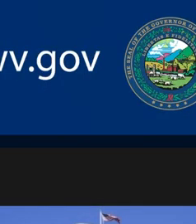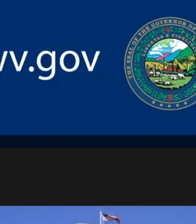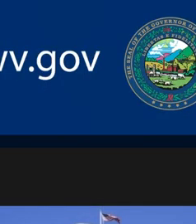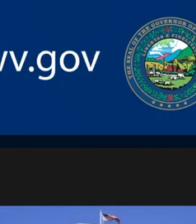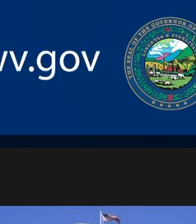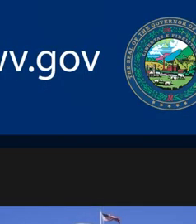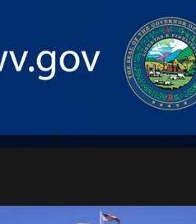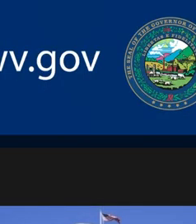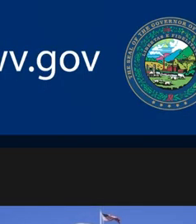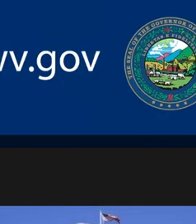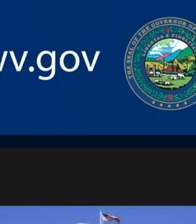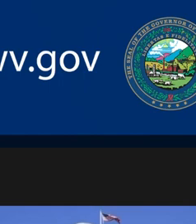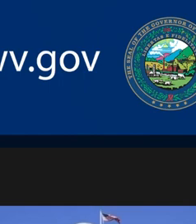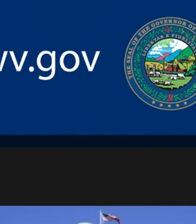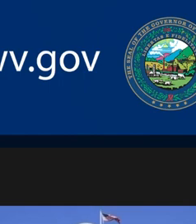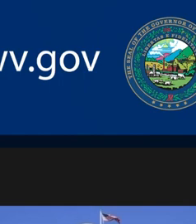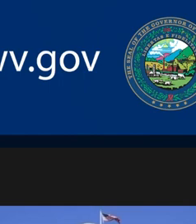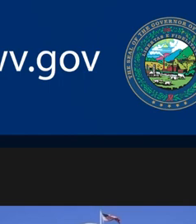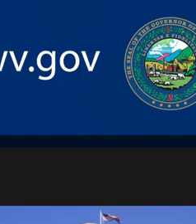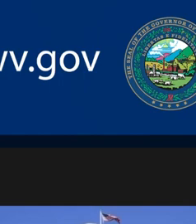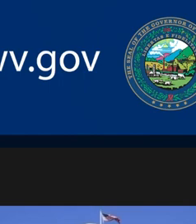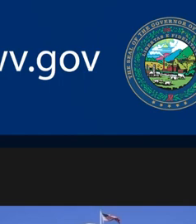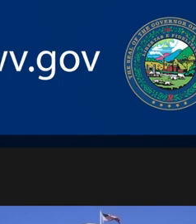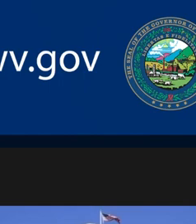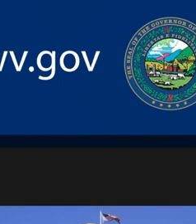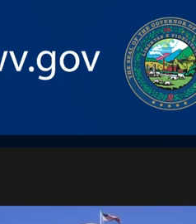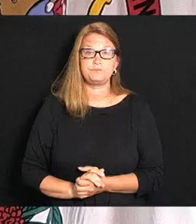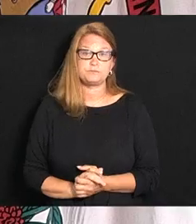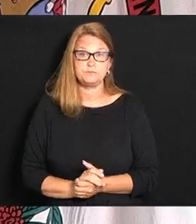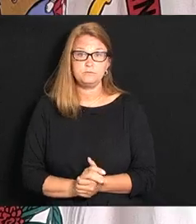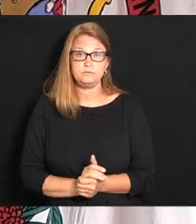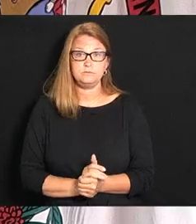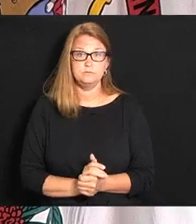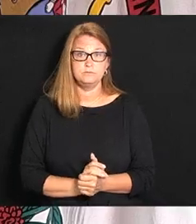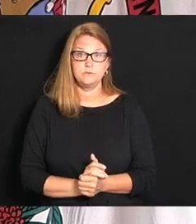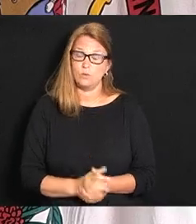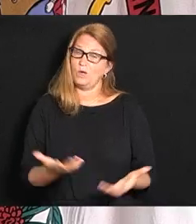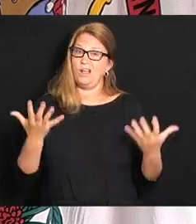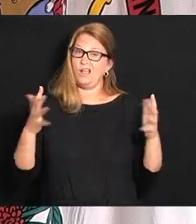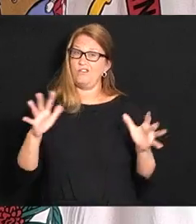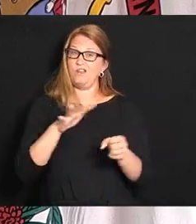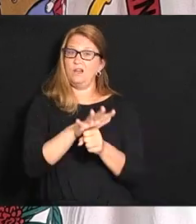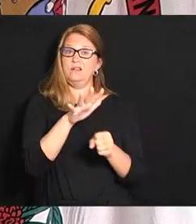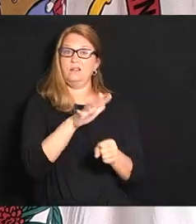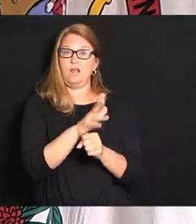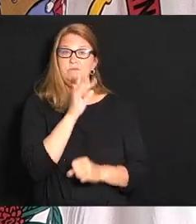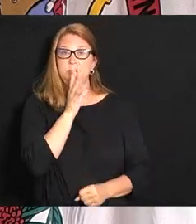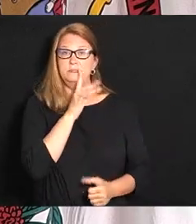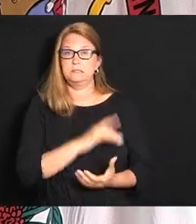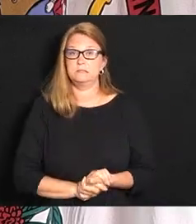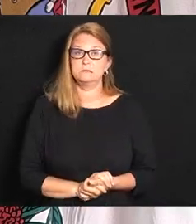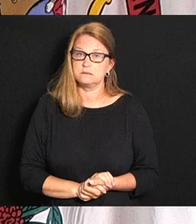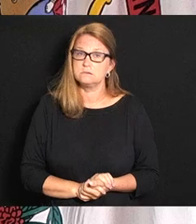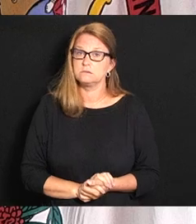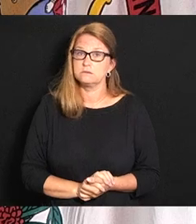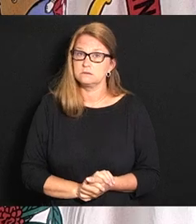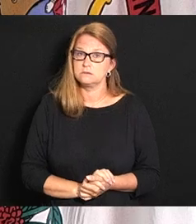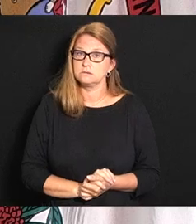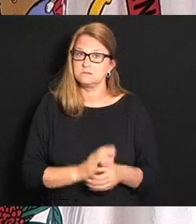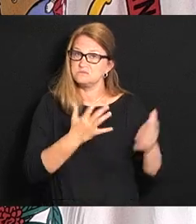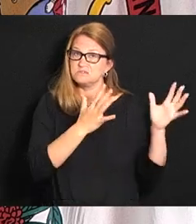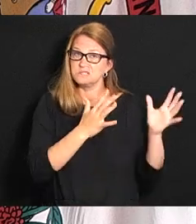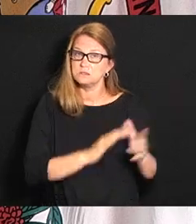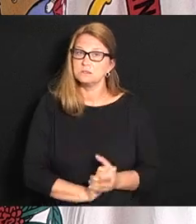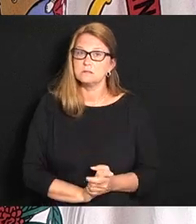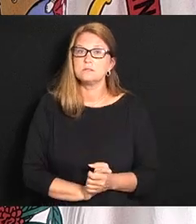alright thanks Curtis Governor I'll turn it back to you I've said enough I've said enough you know really